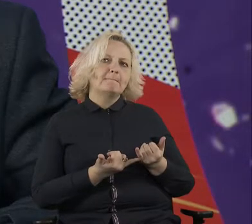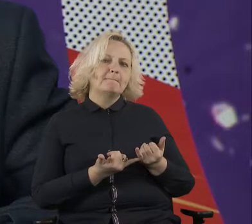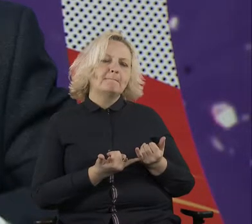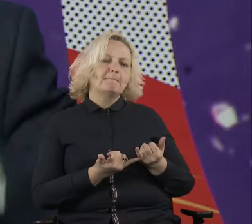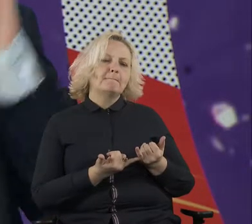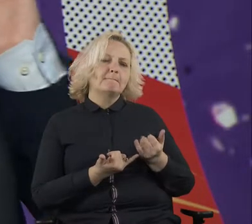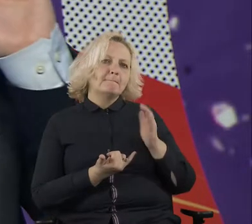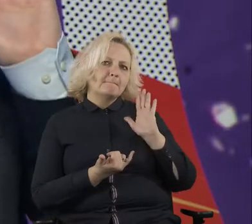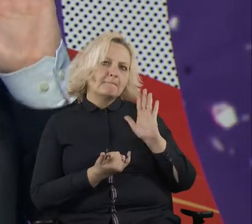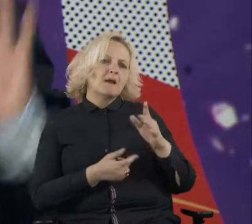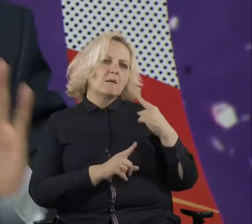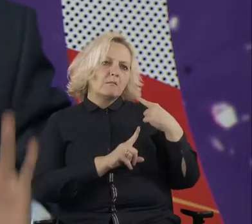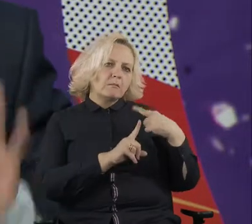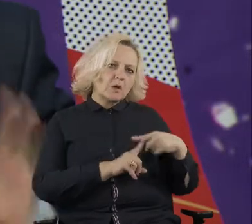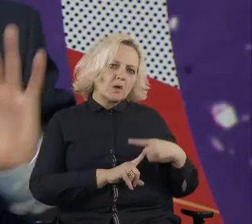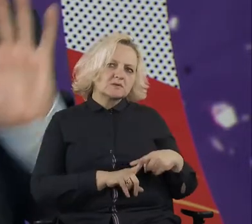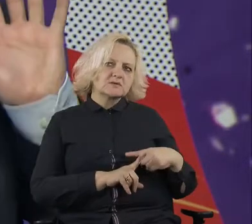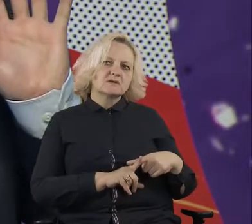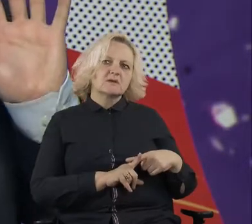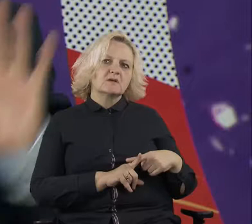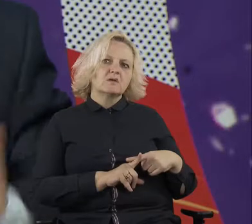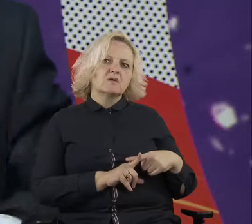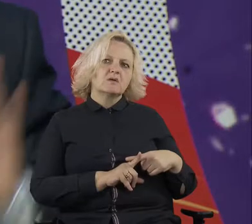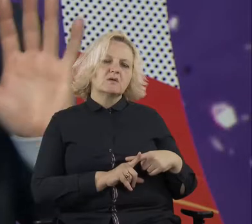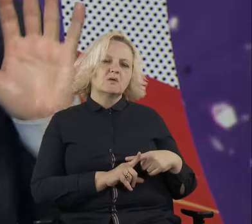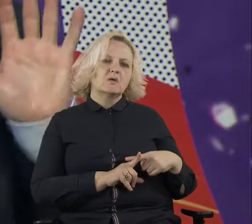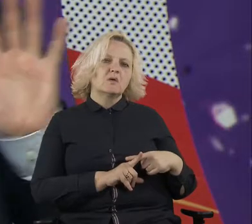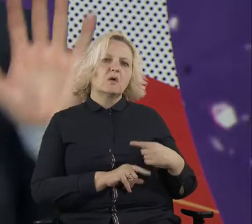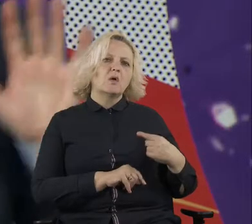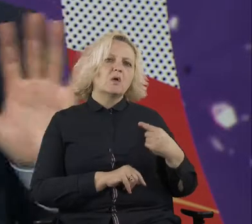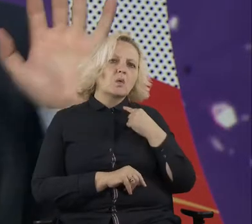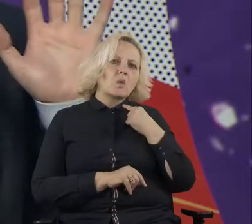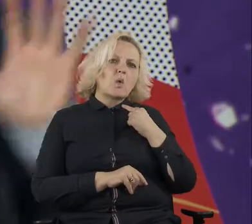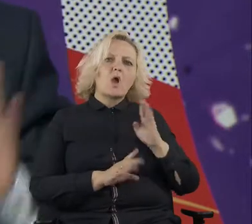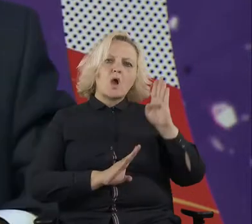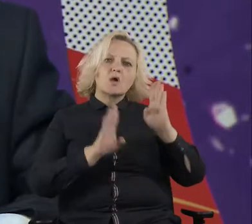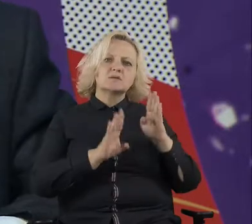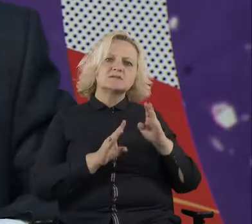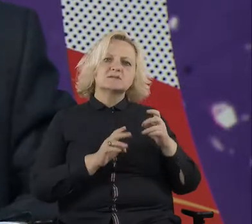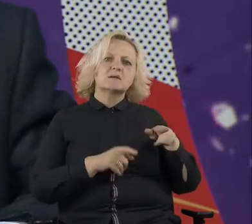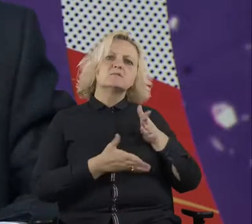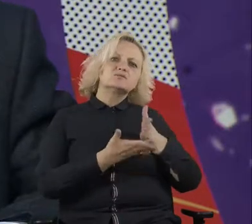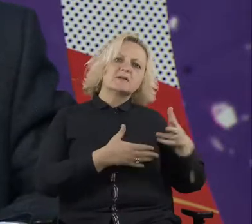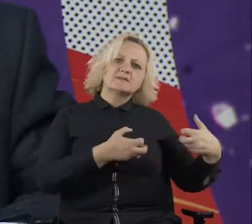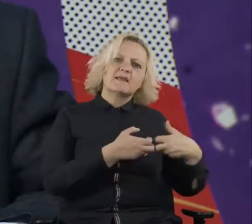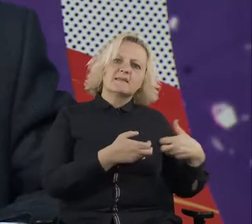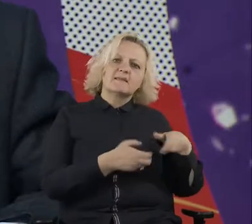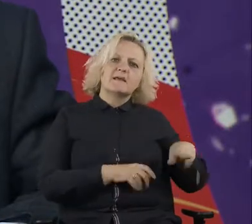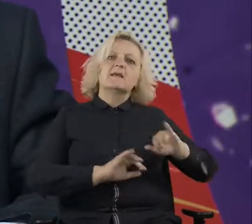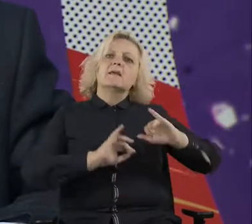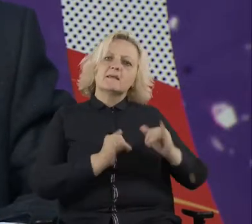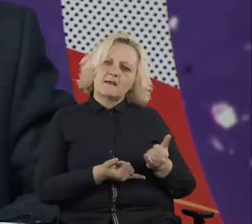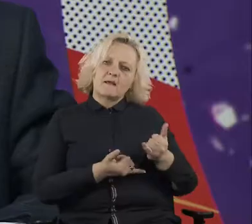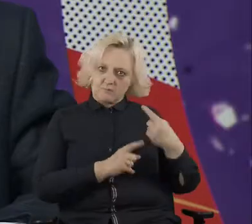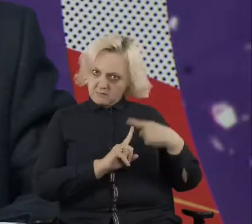question. Well, you know, I'm from the media company that is highly supportive for so-called ACTA